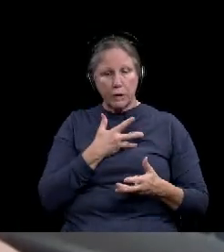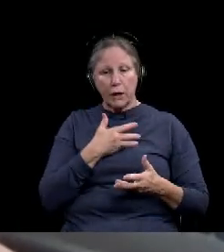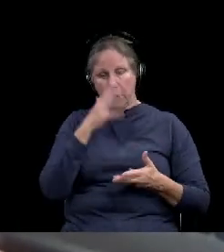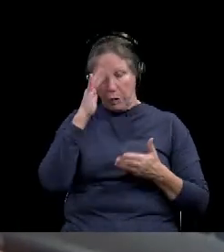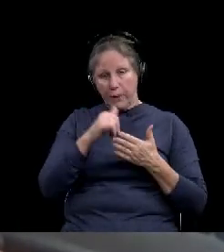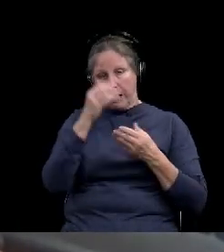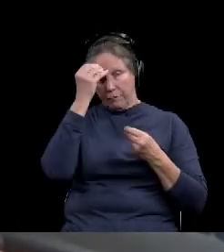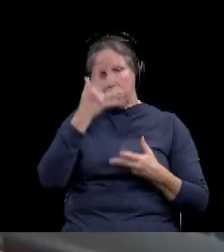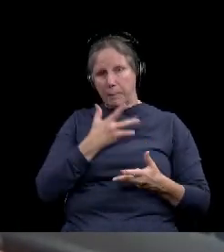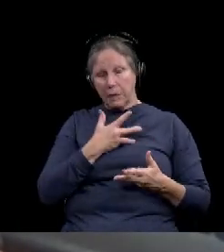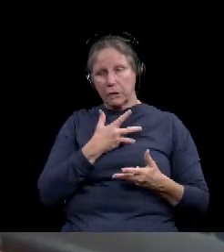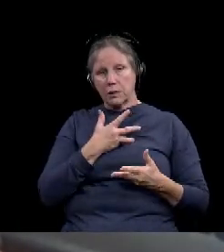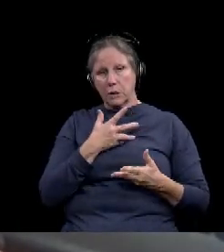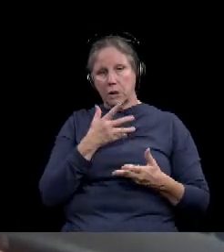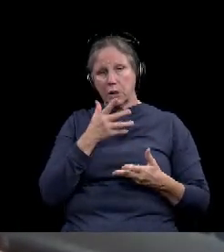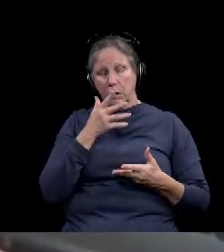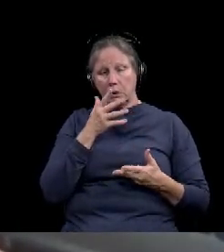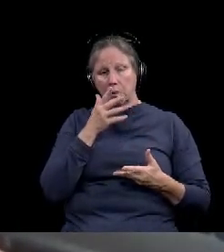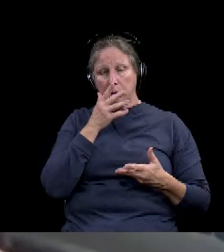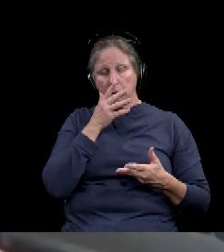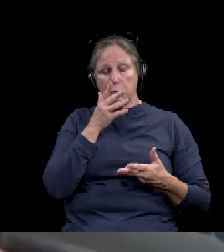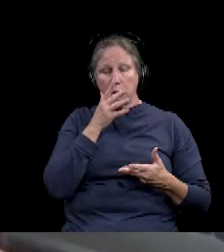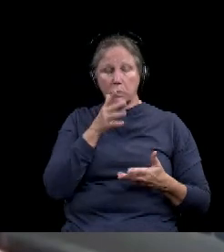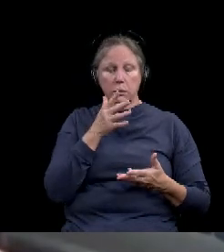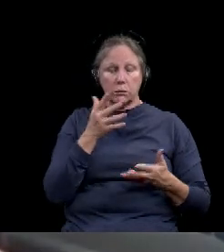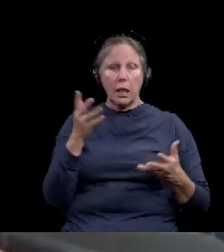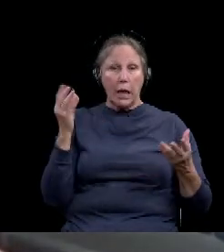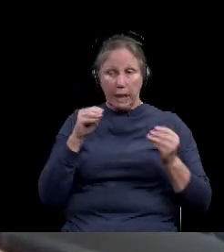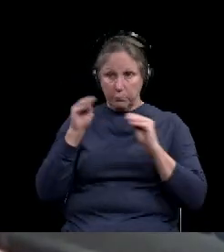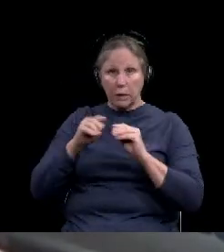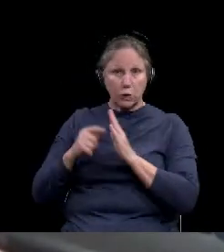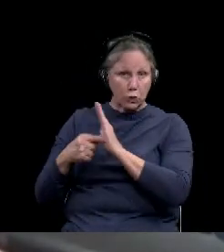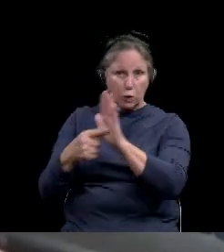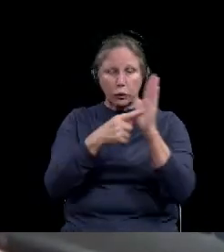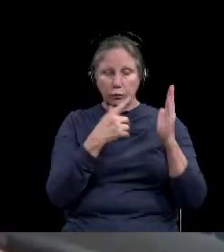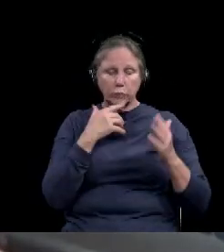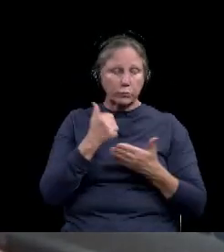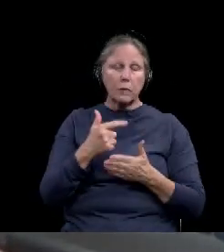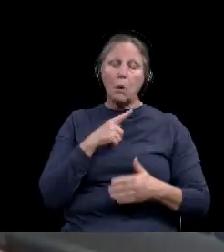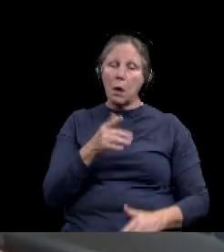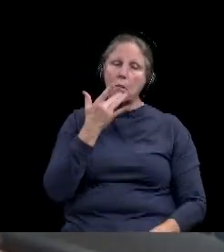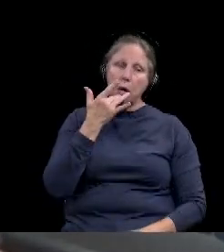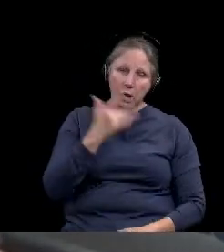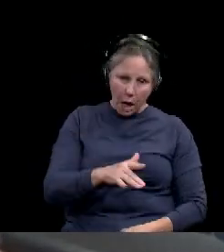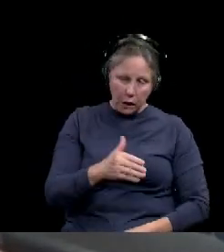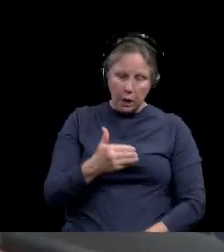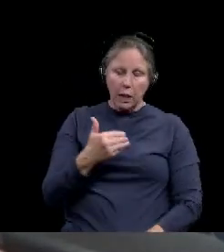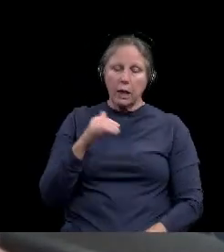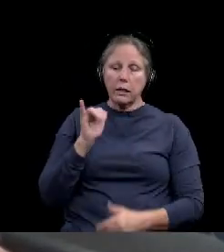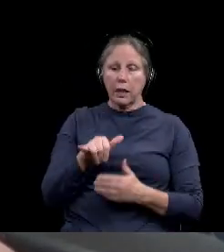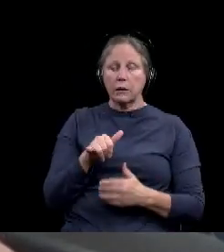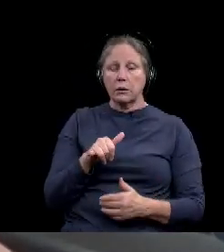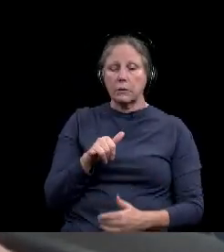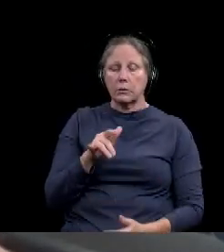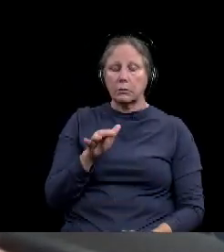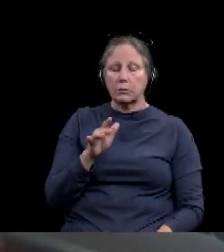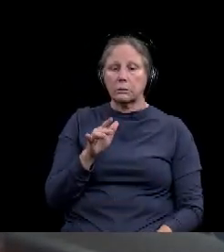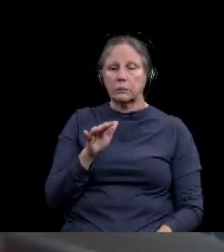information being able to put it together. And as I've said many times, we are so lucky to have, uh, the